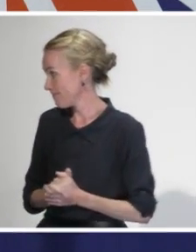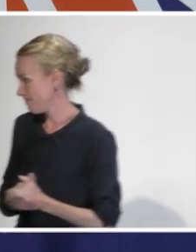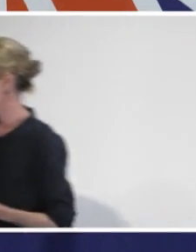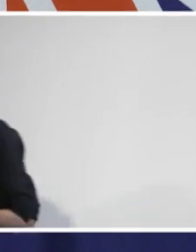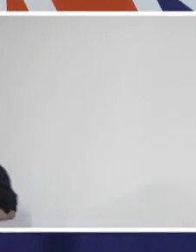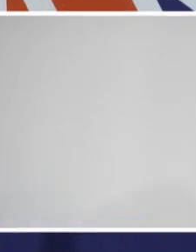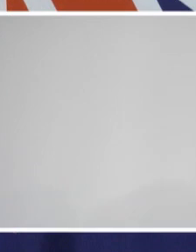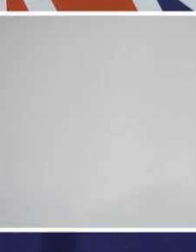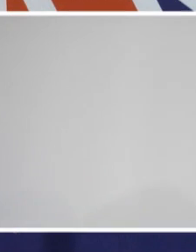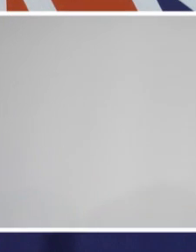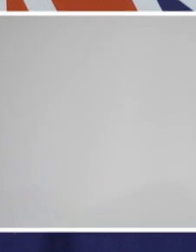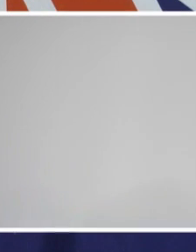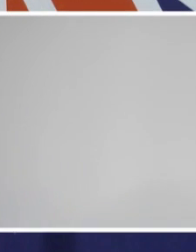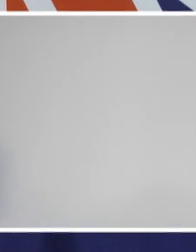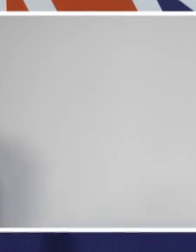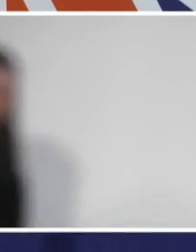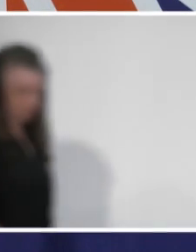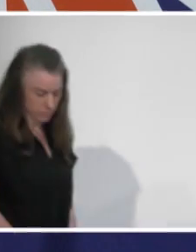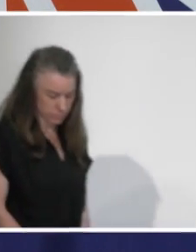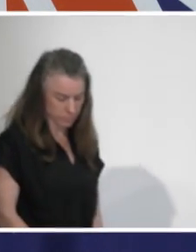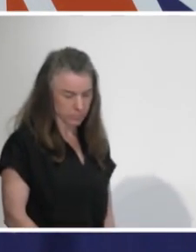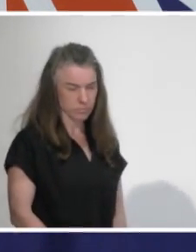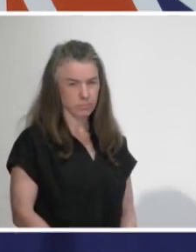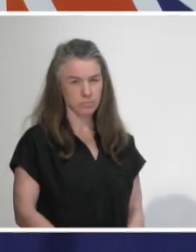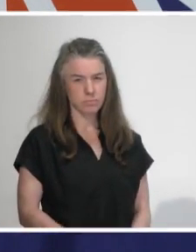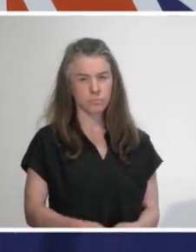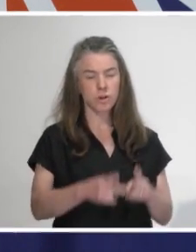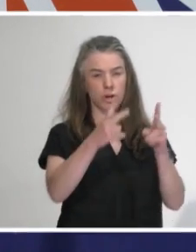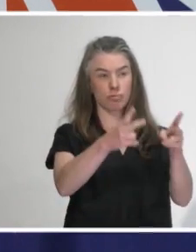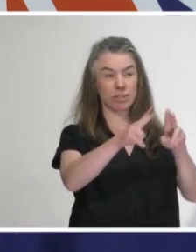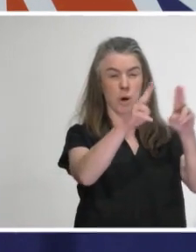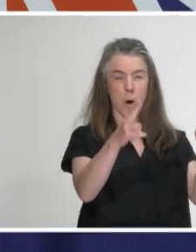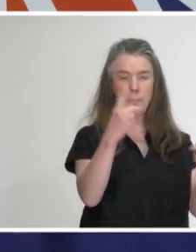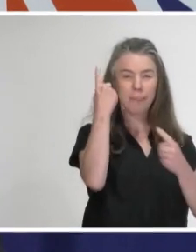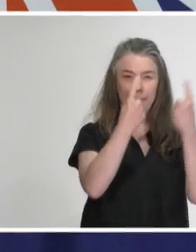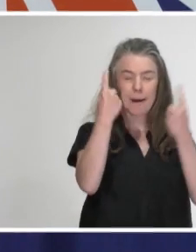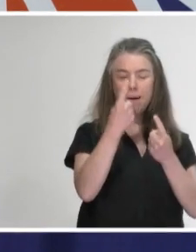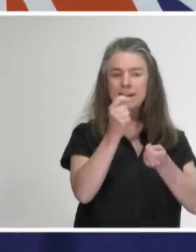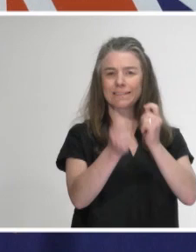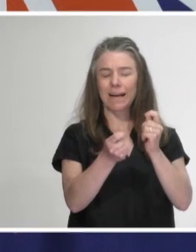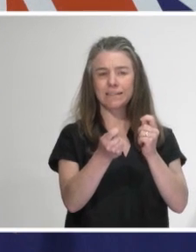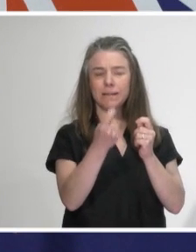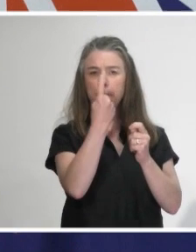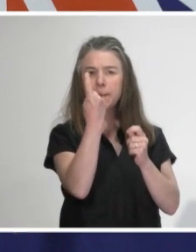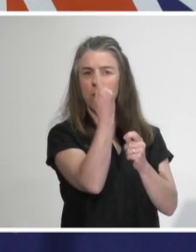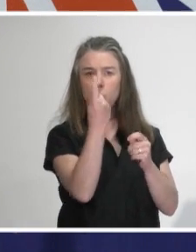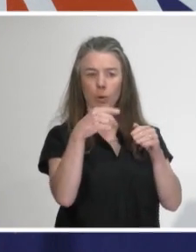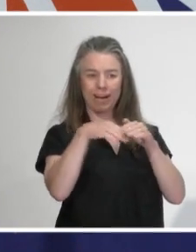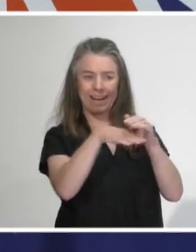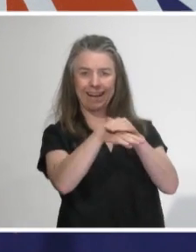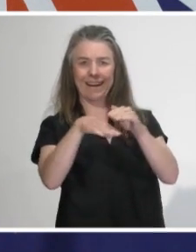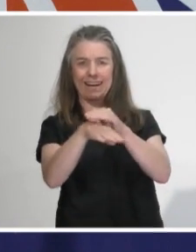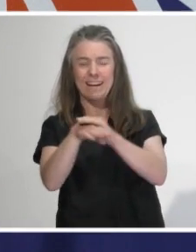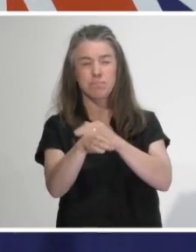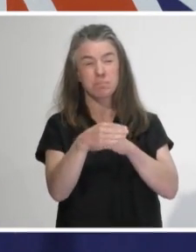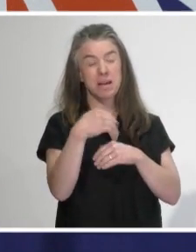care sector looking for routine testing of any new resident coming in. About 700 new people are admitted to age residential care